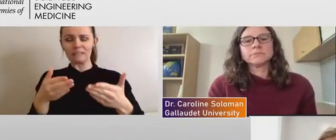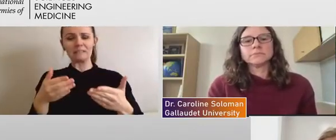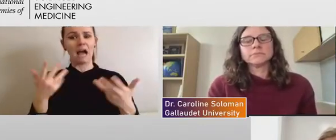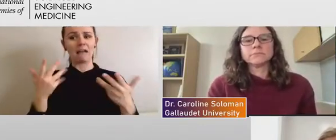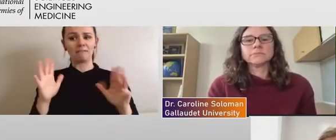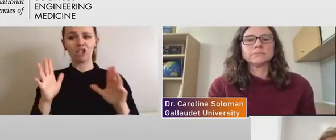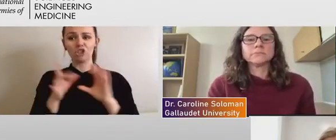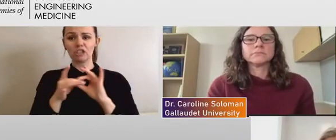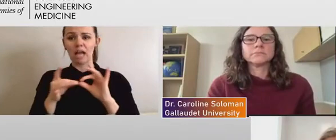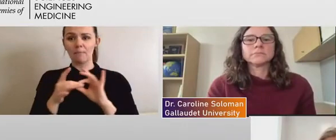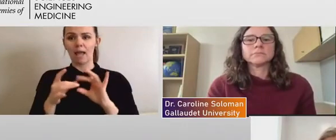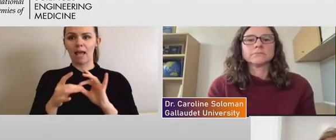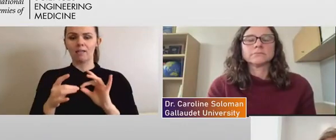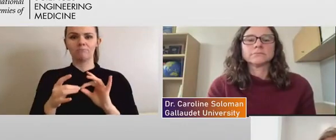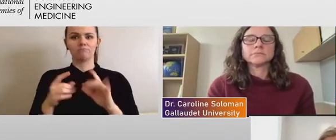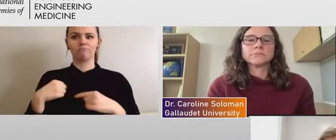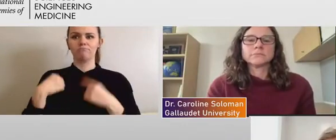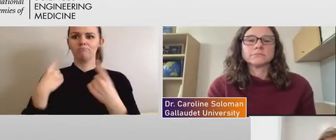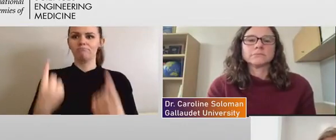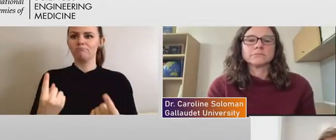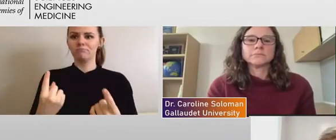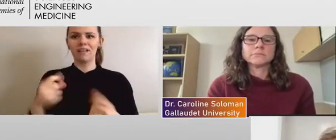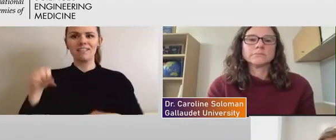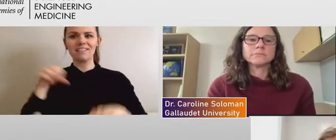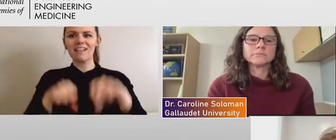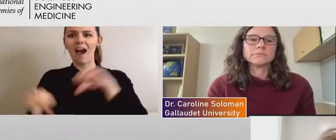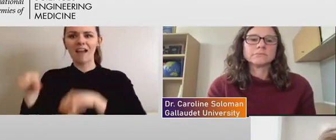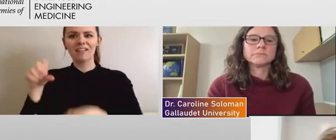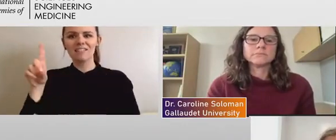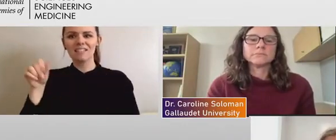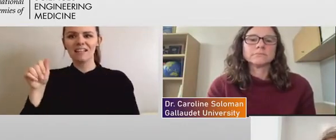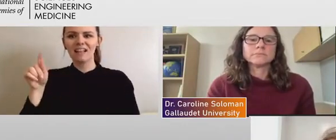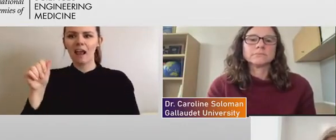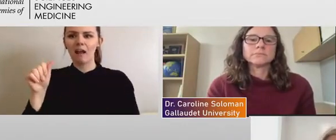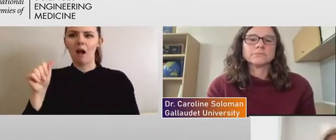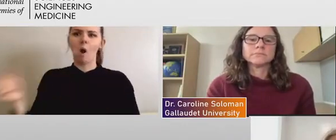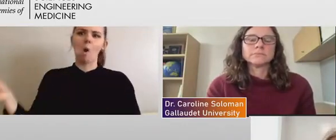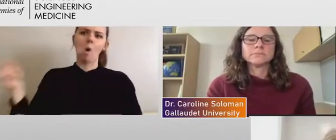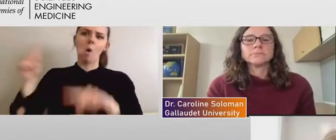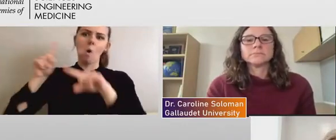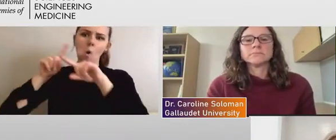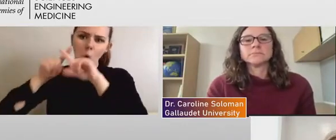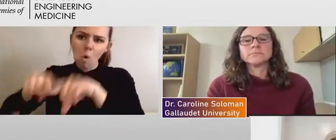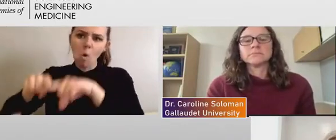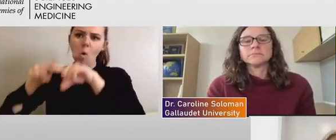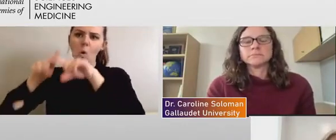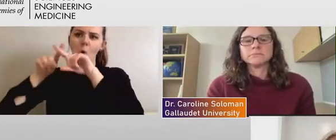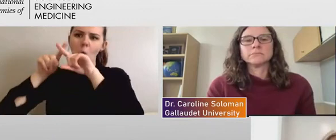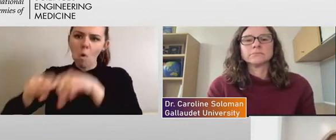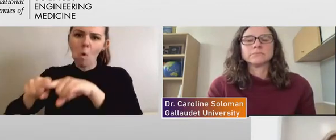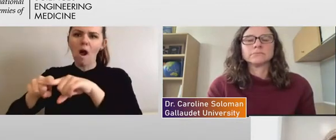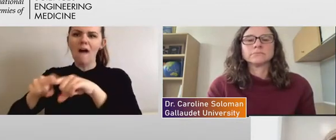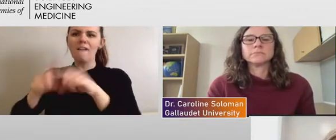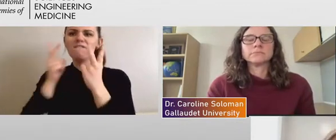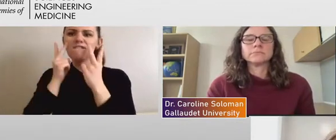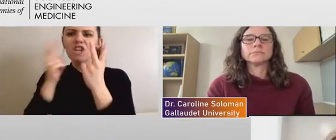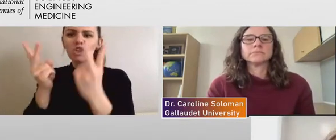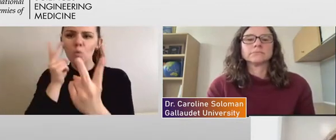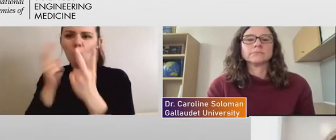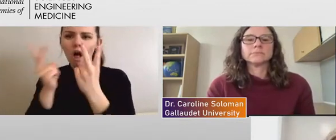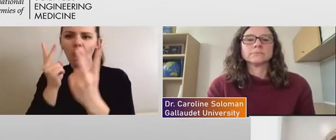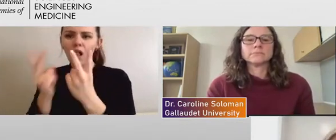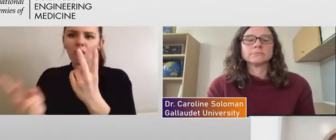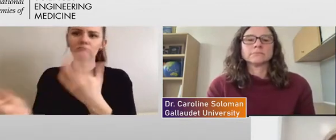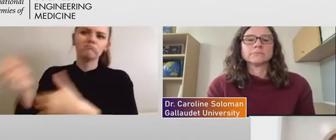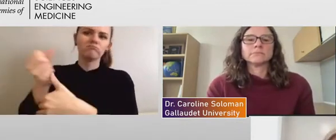visual centric in our science data for so long that how much are we missing because we're